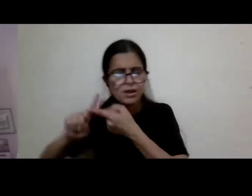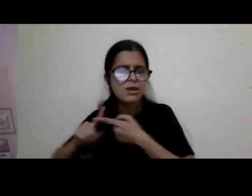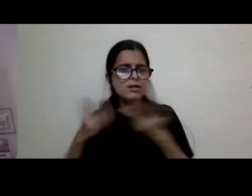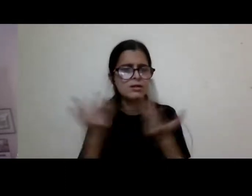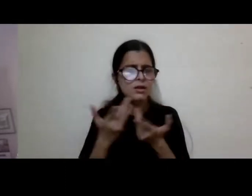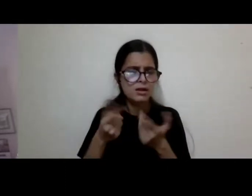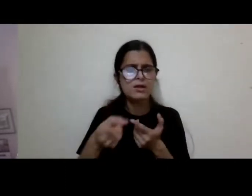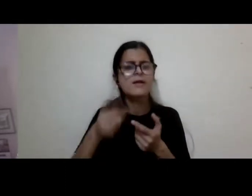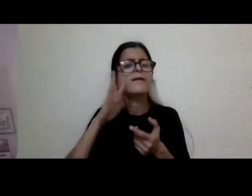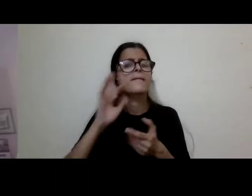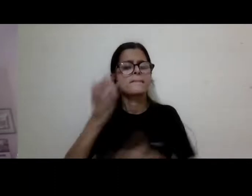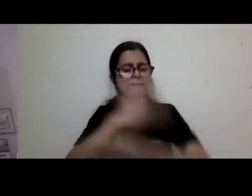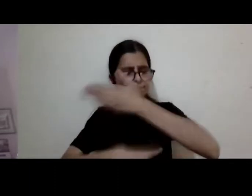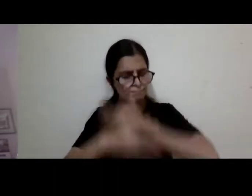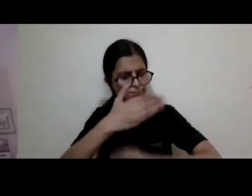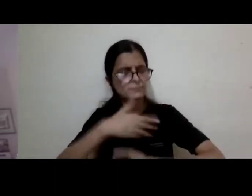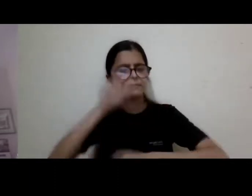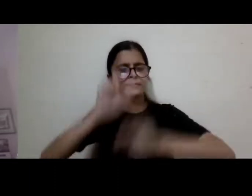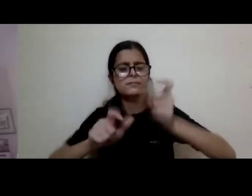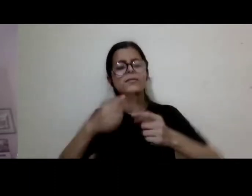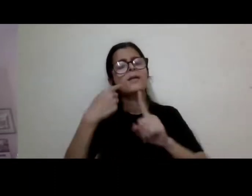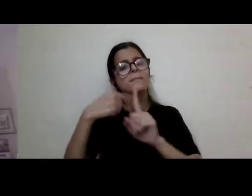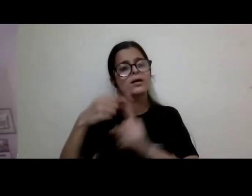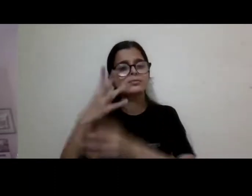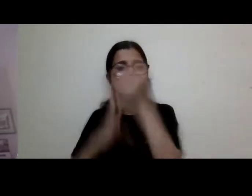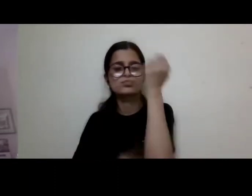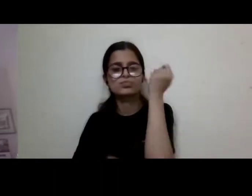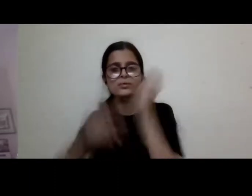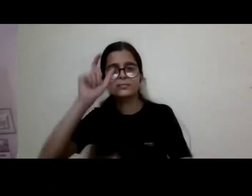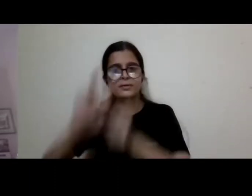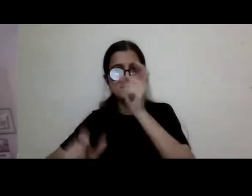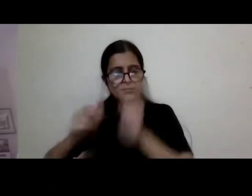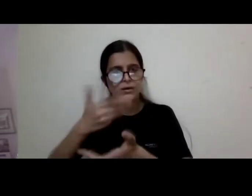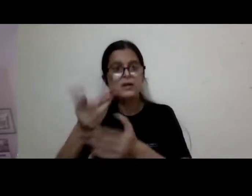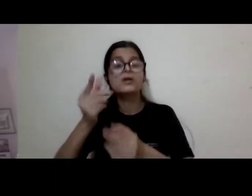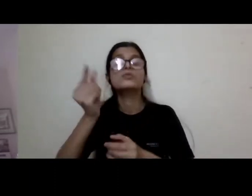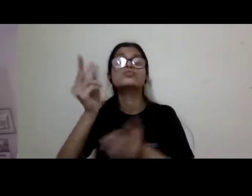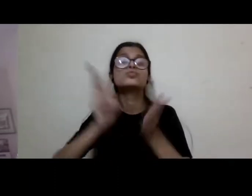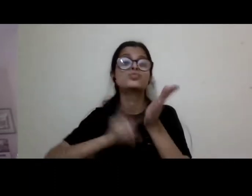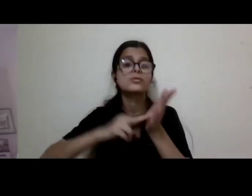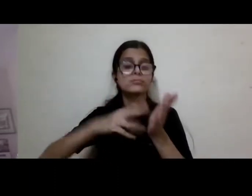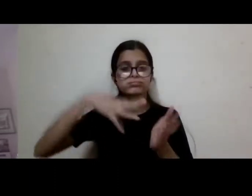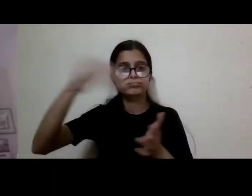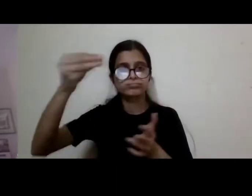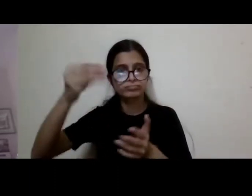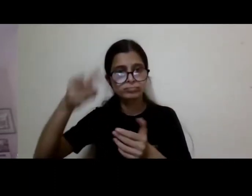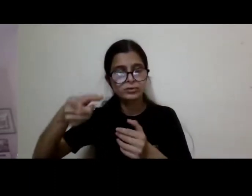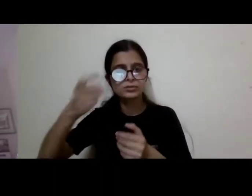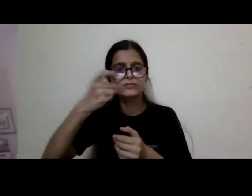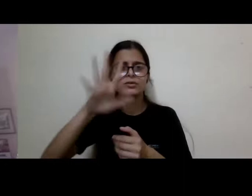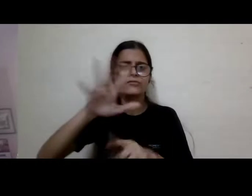disabled people are poor, uh, in the, in the United States, something like 75% of people with disabilities are unemployed.